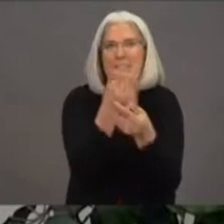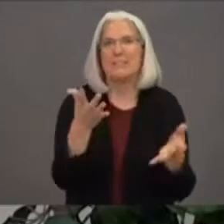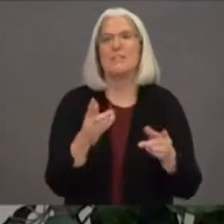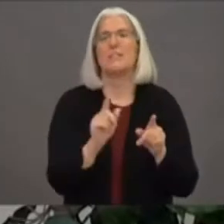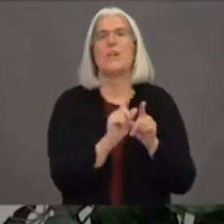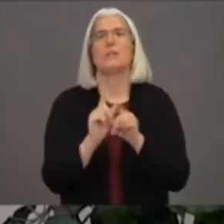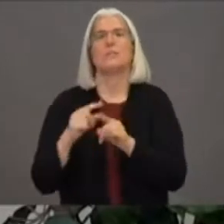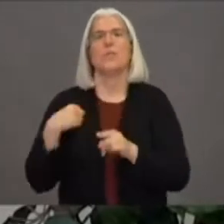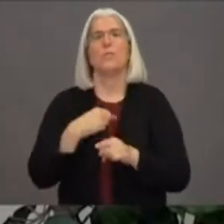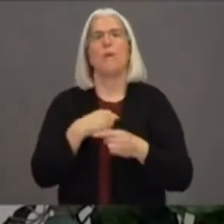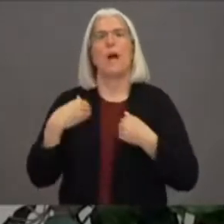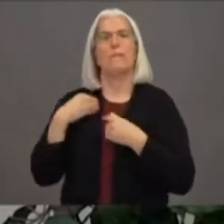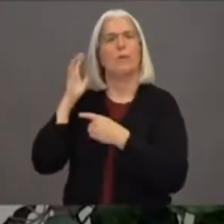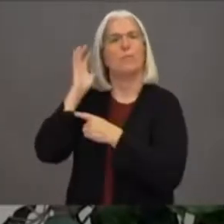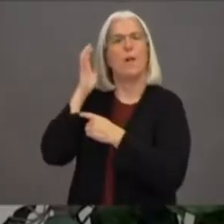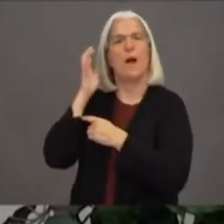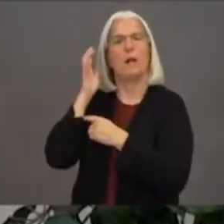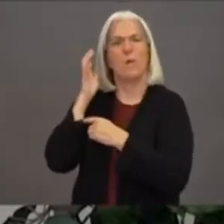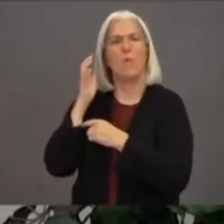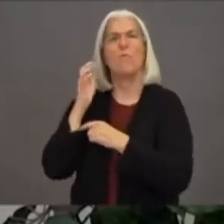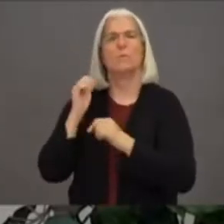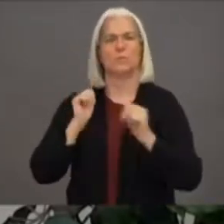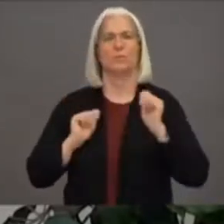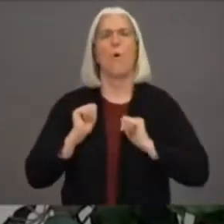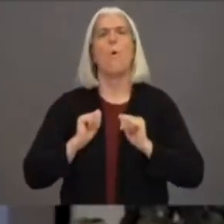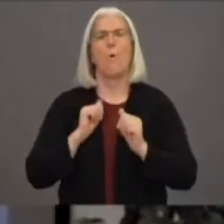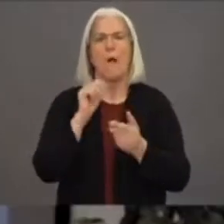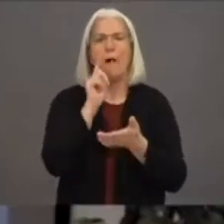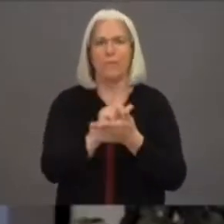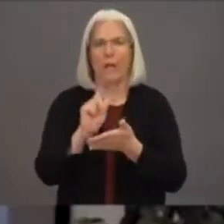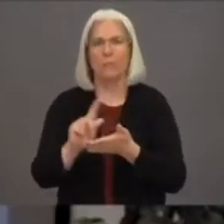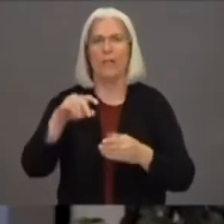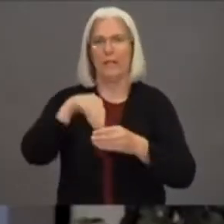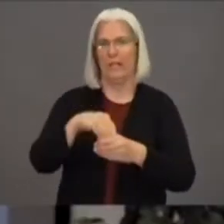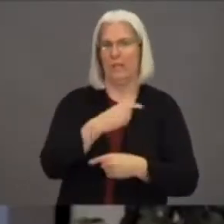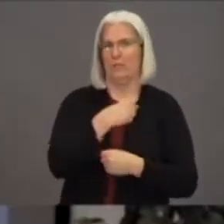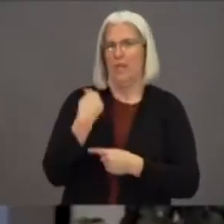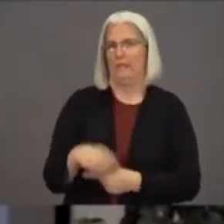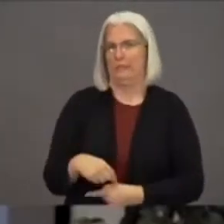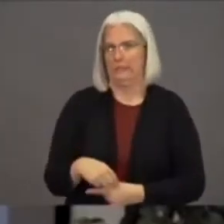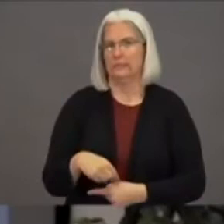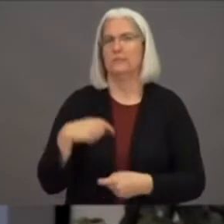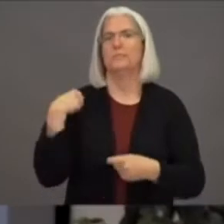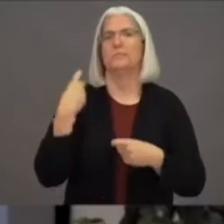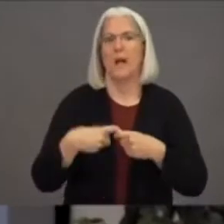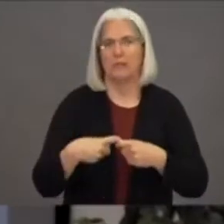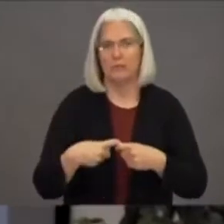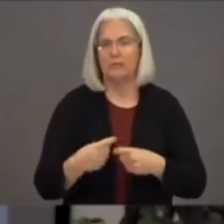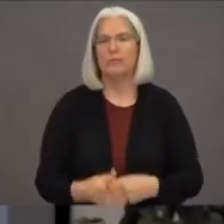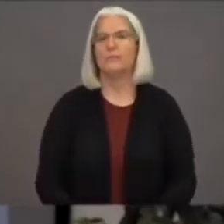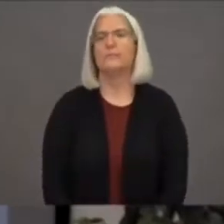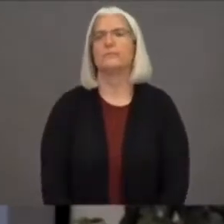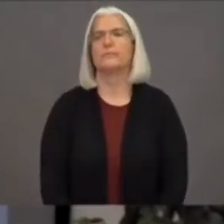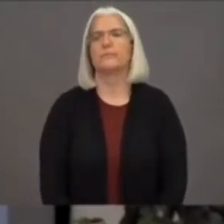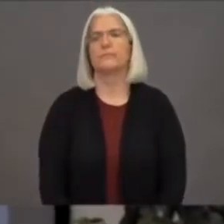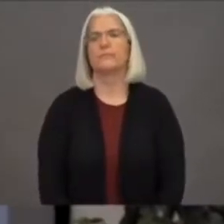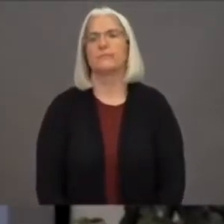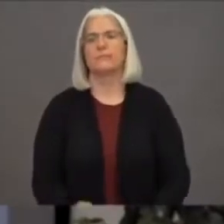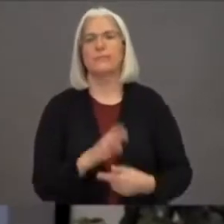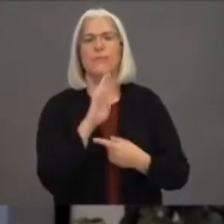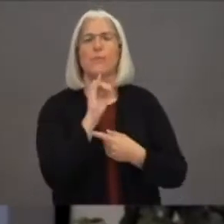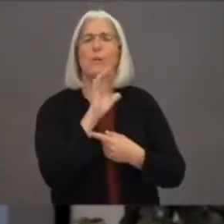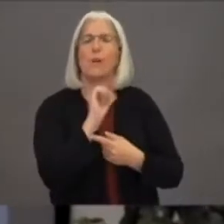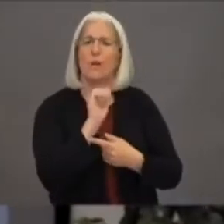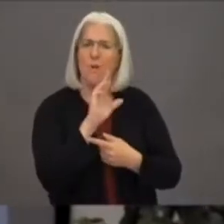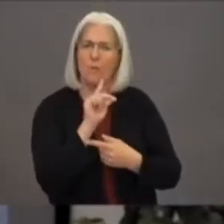And so now to go into our questions with Ricardo, thank you for being here. Welcome again. Thank you, Corina. Good morning. Good morning. Let's start